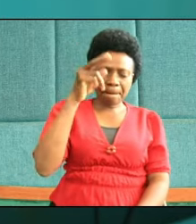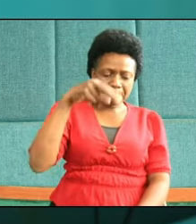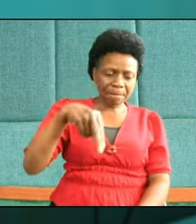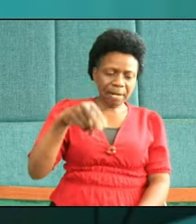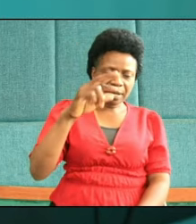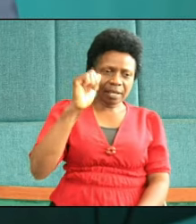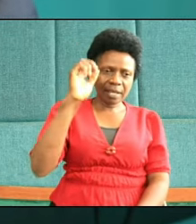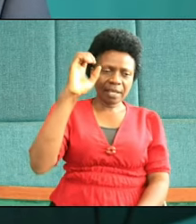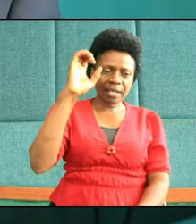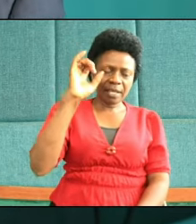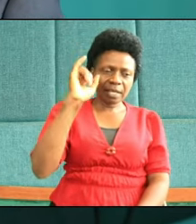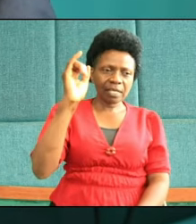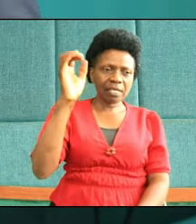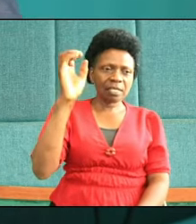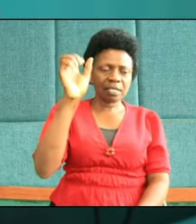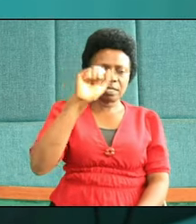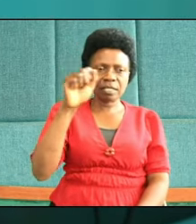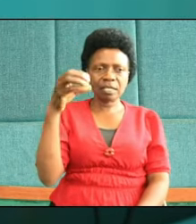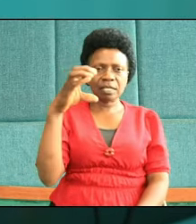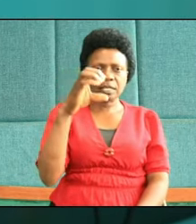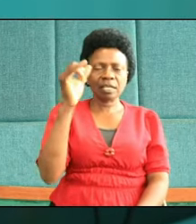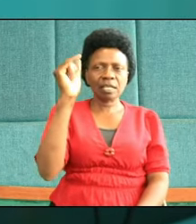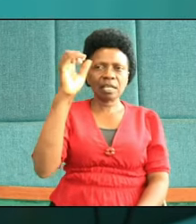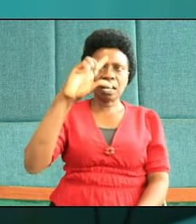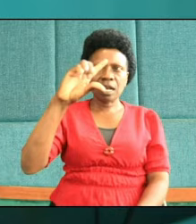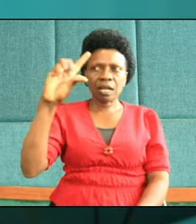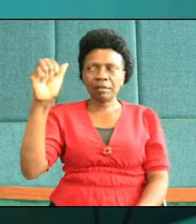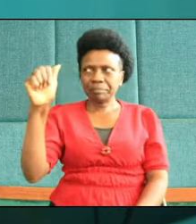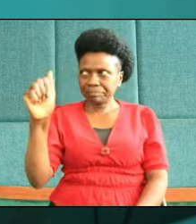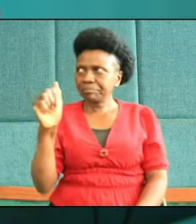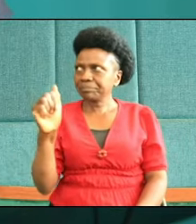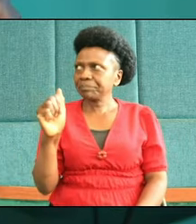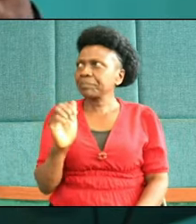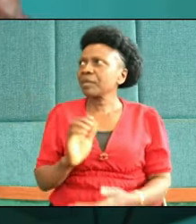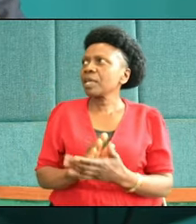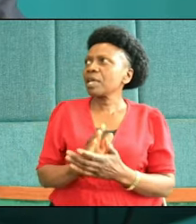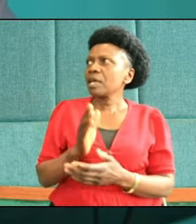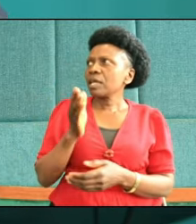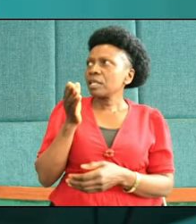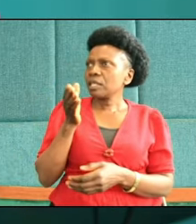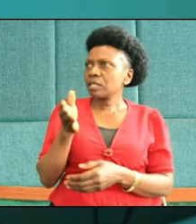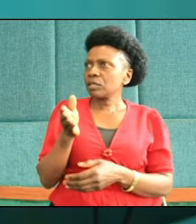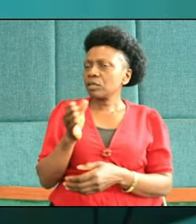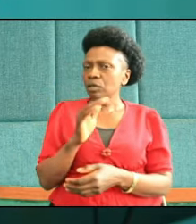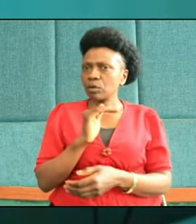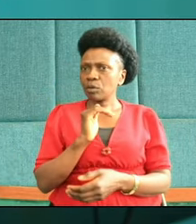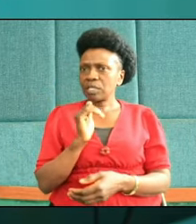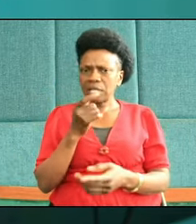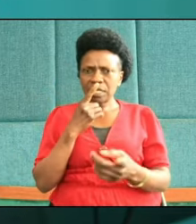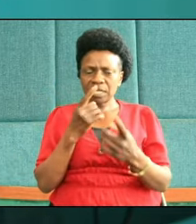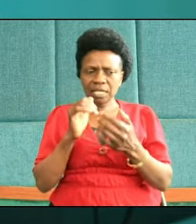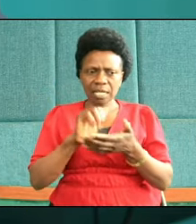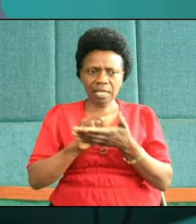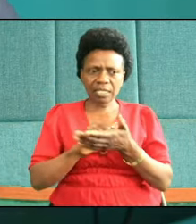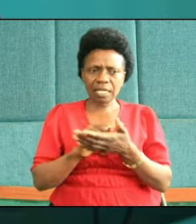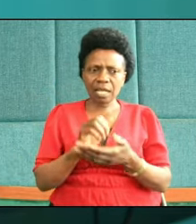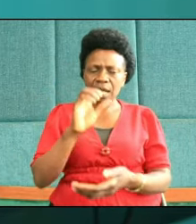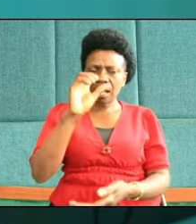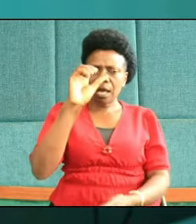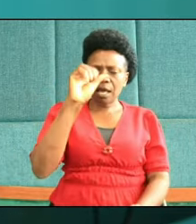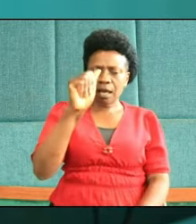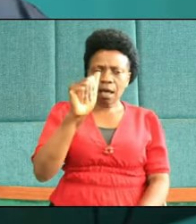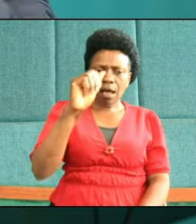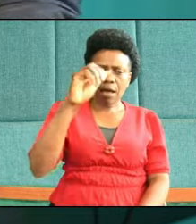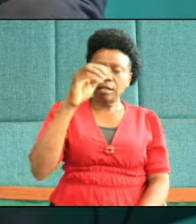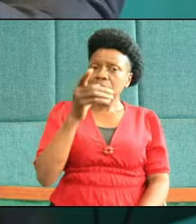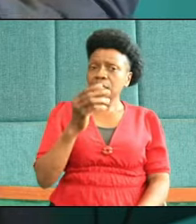Paul as an apostle, Paul as a church planter, he was requested, it is said that Aquila and